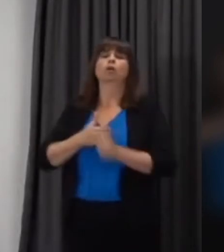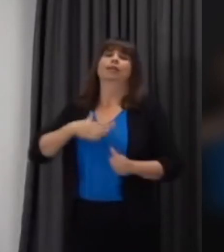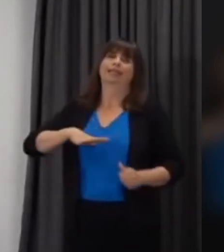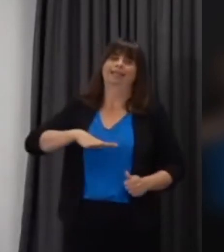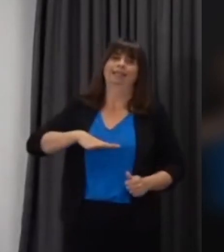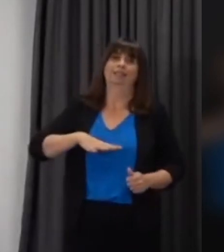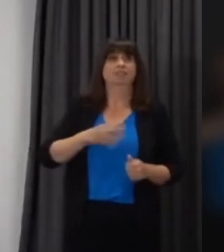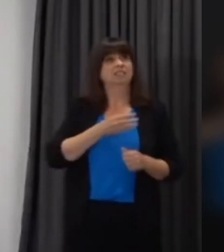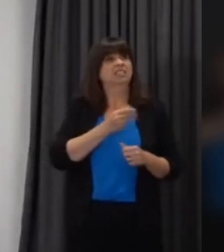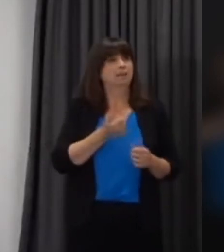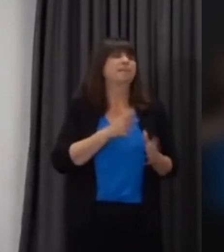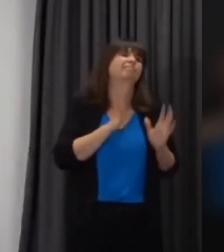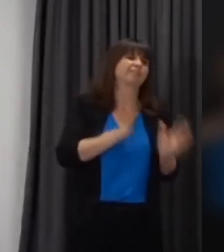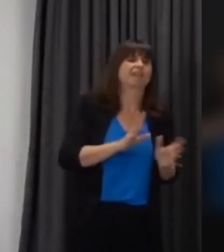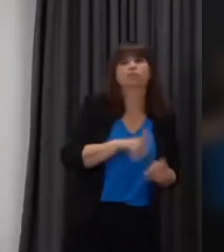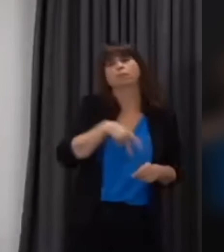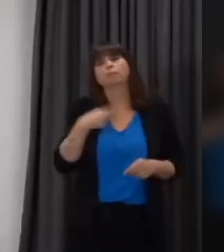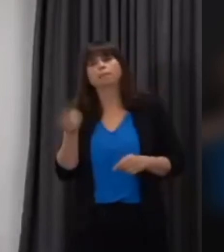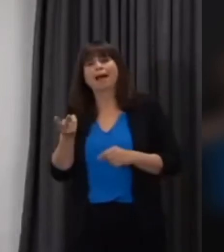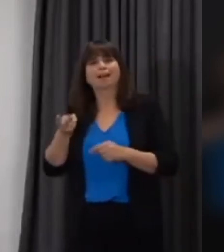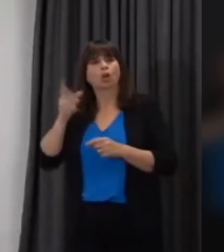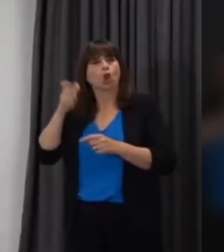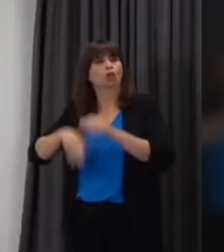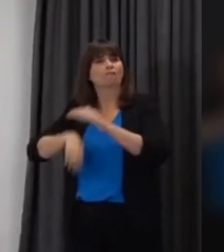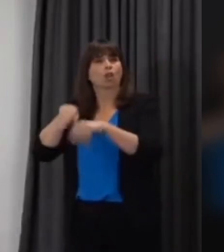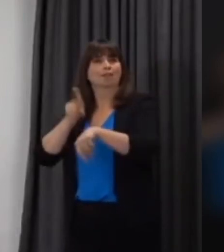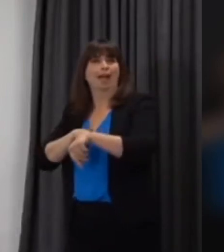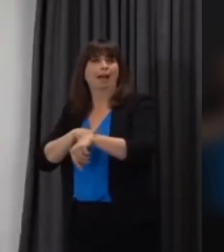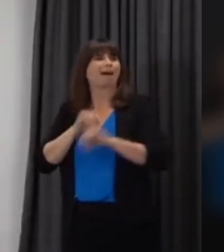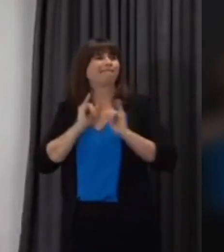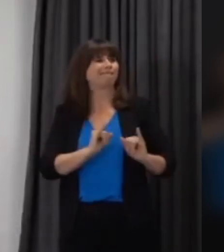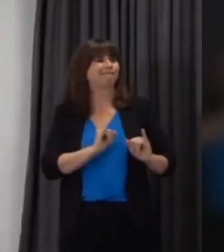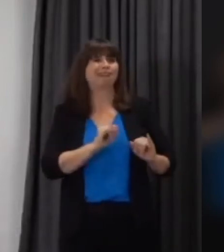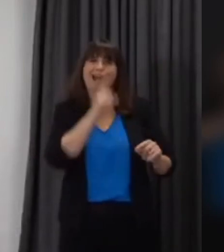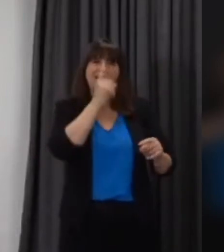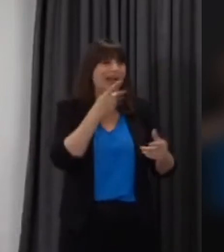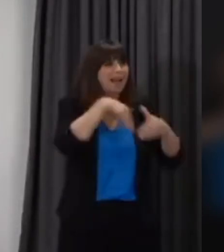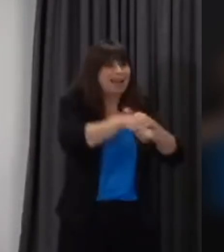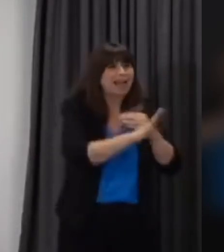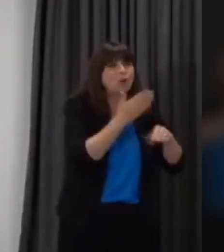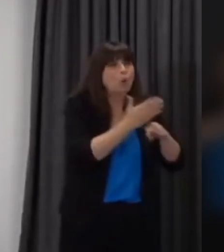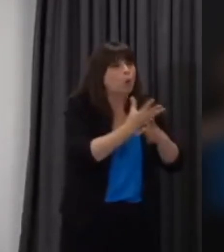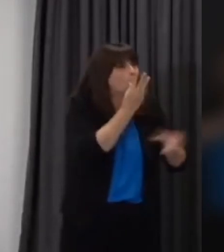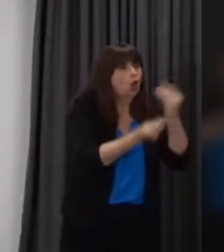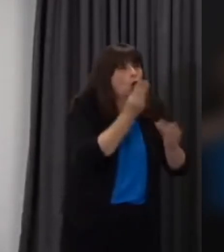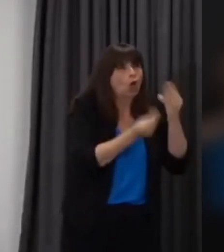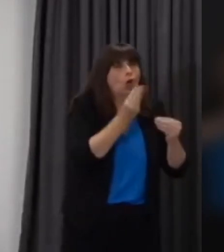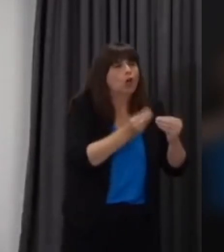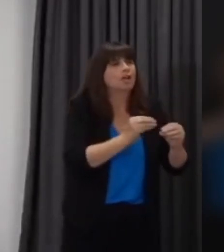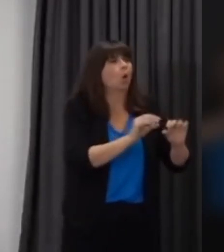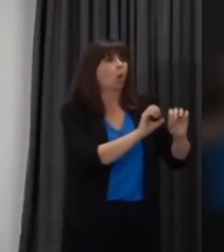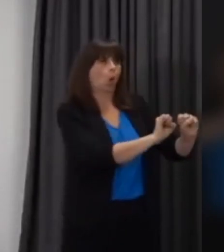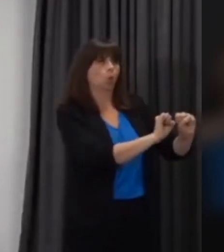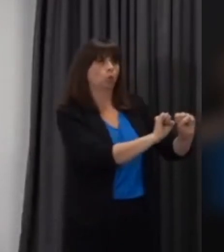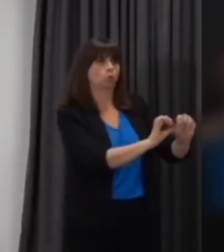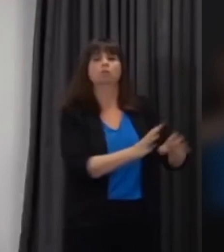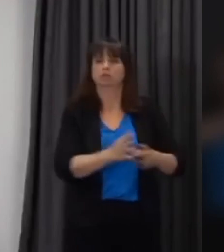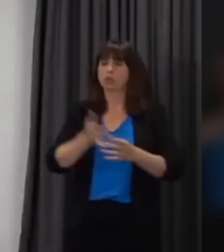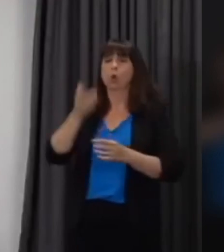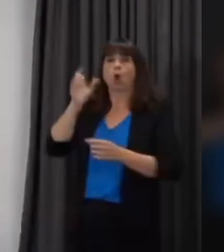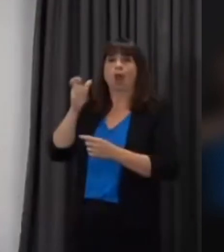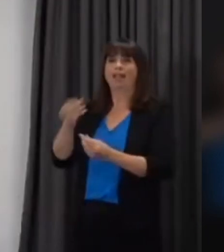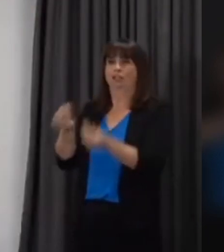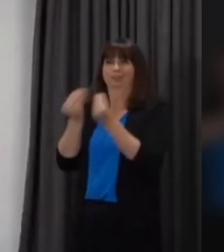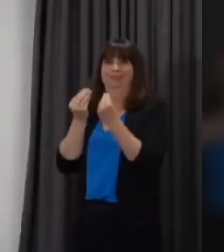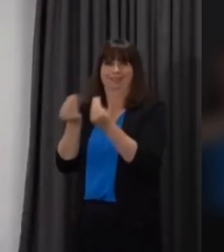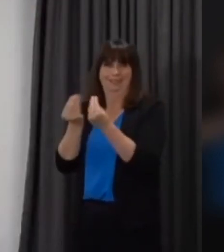to a full-time education course whilst their employer is not able to provide the work element of that placement but